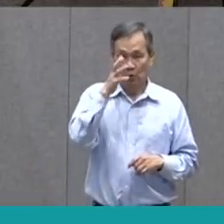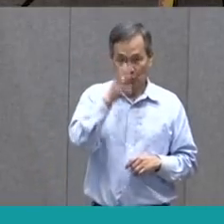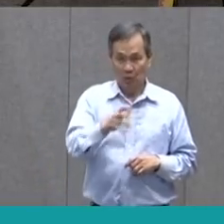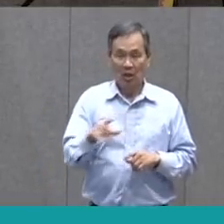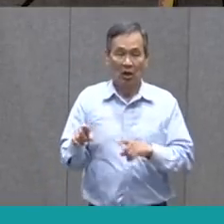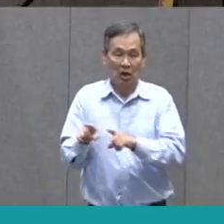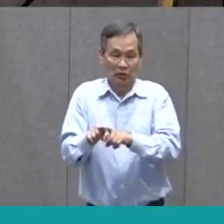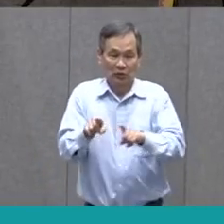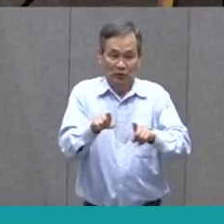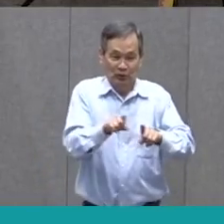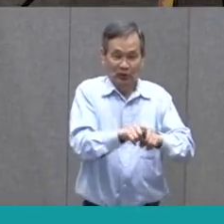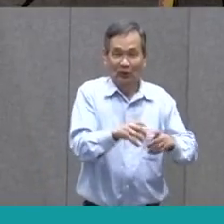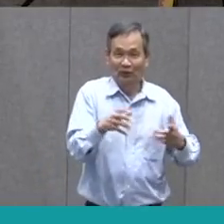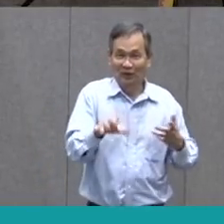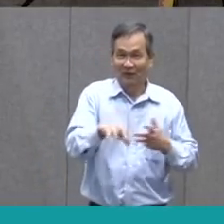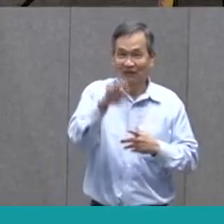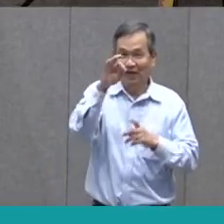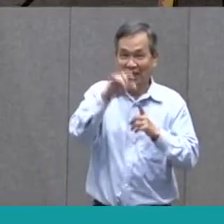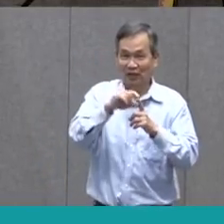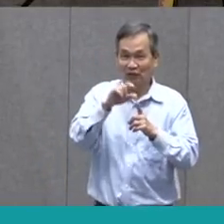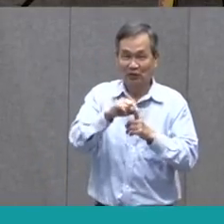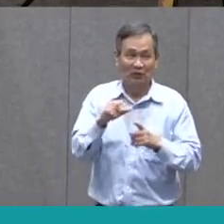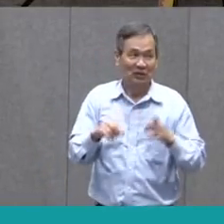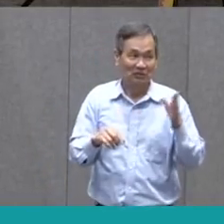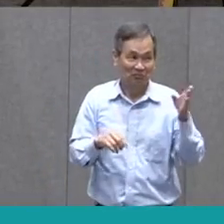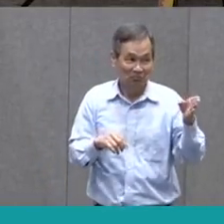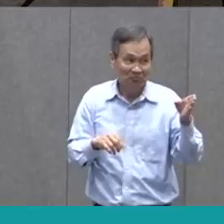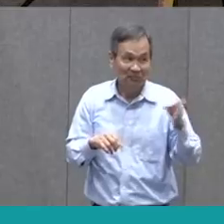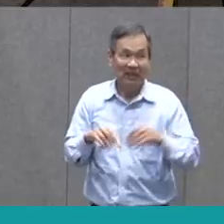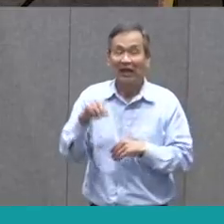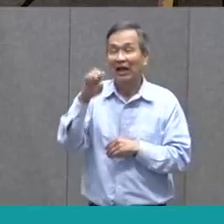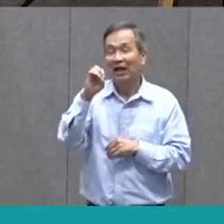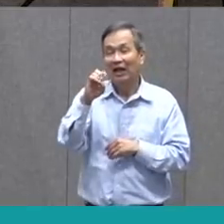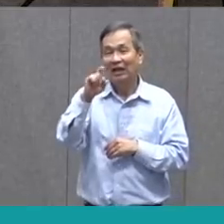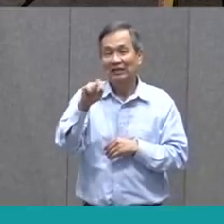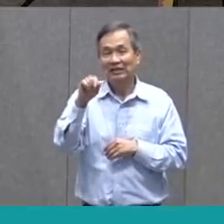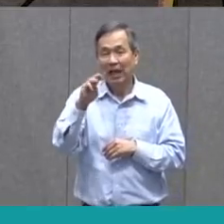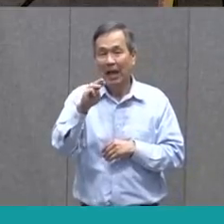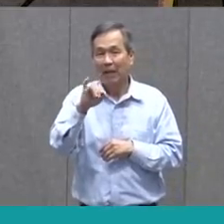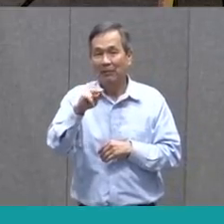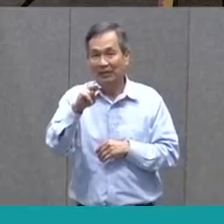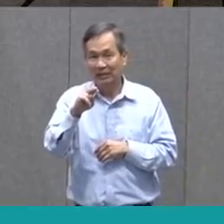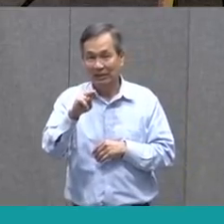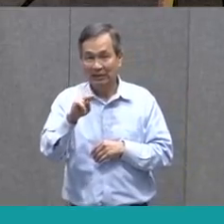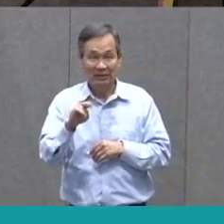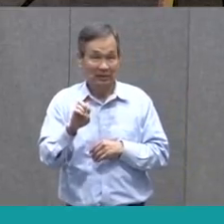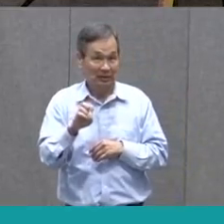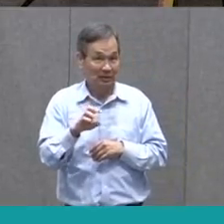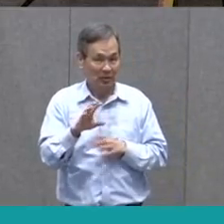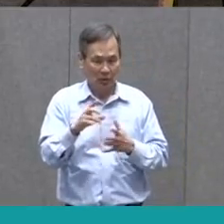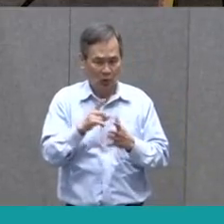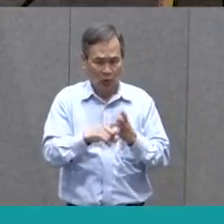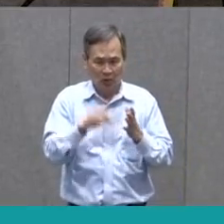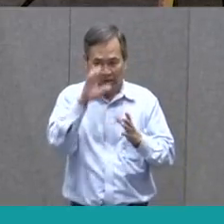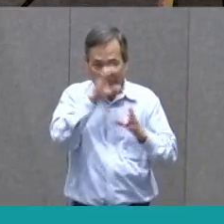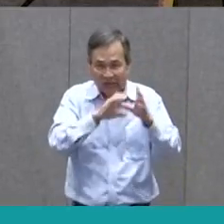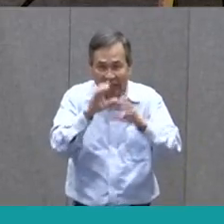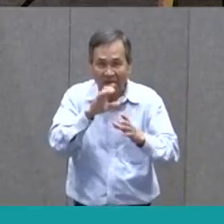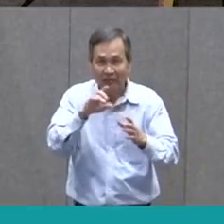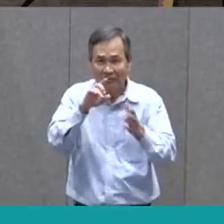be finding the word examines. So what is somebody going to be examining? That's the question.